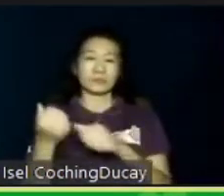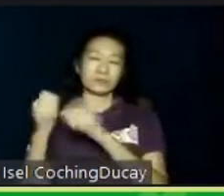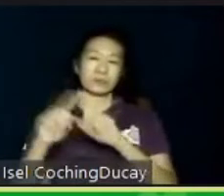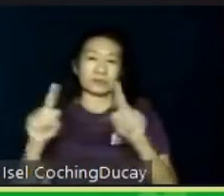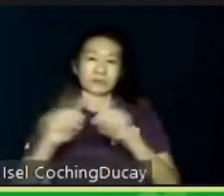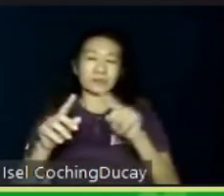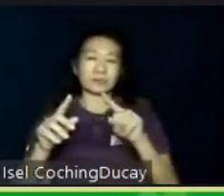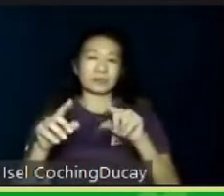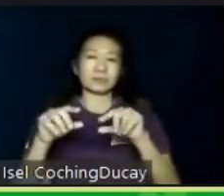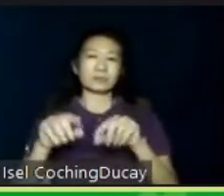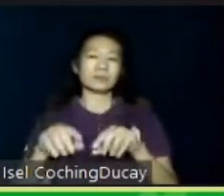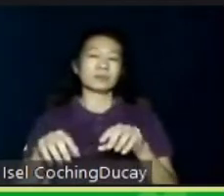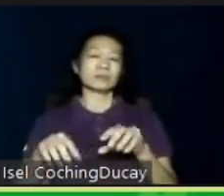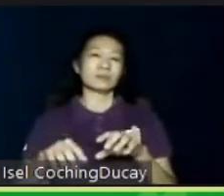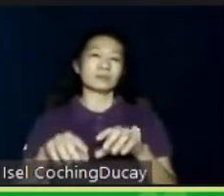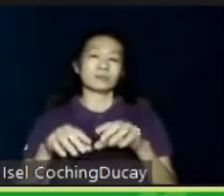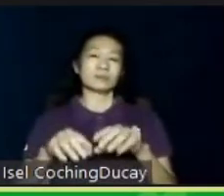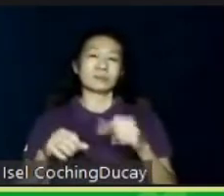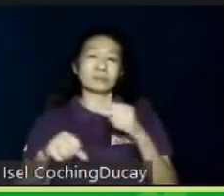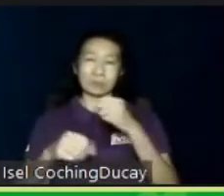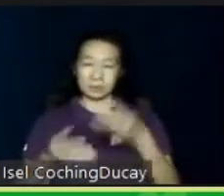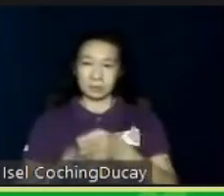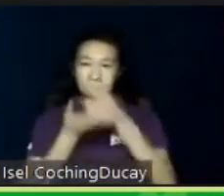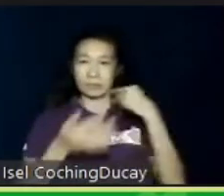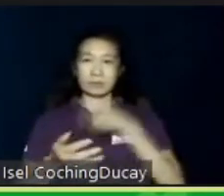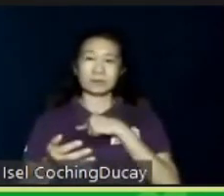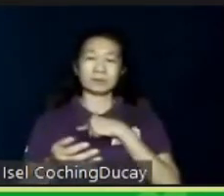to help us scale our program.